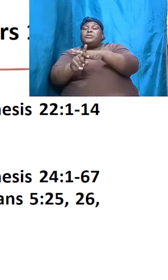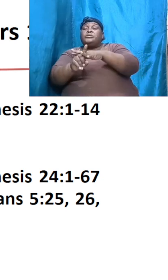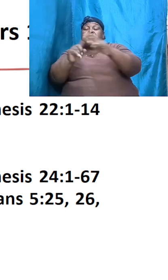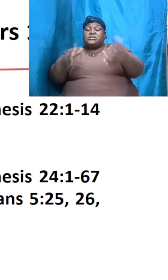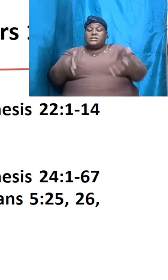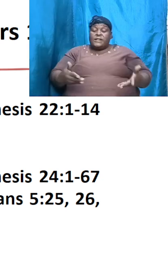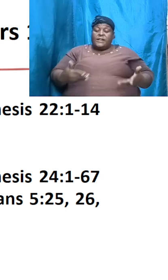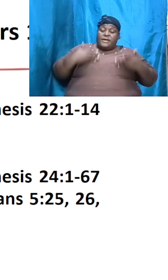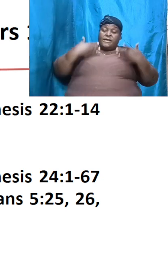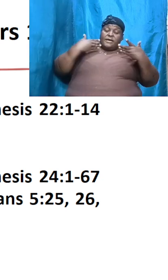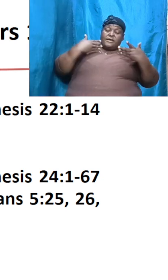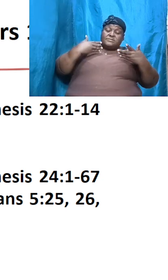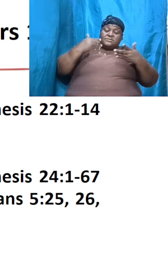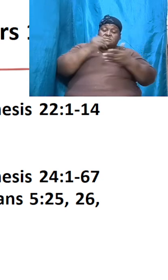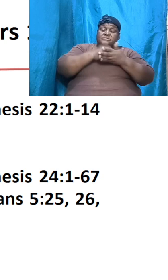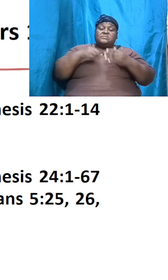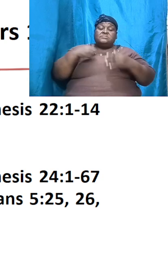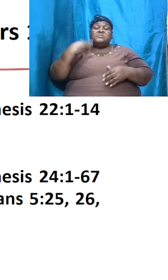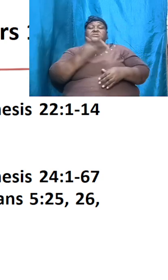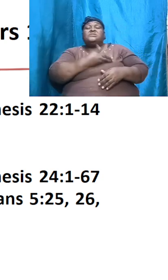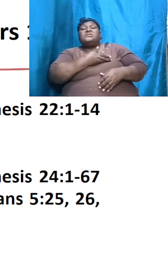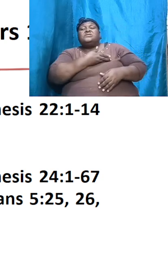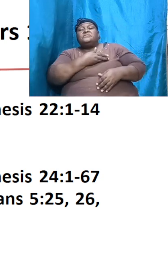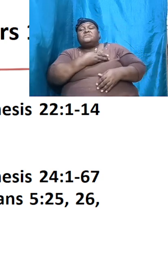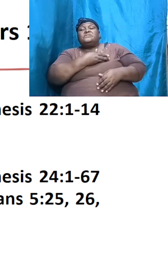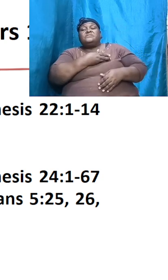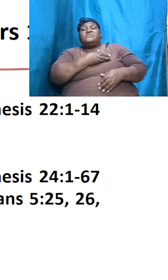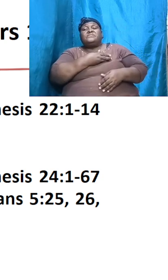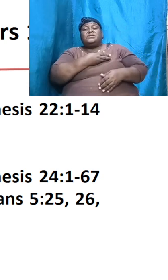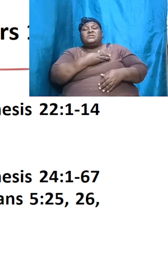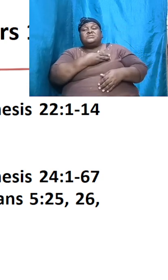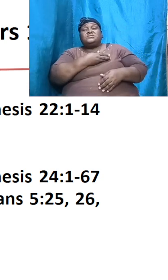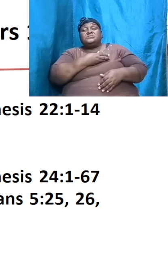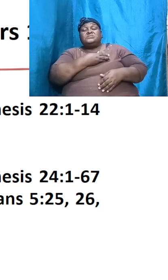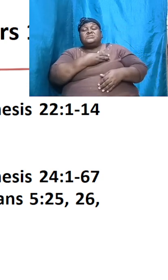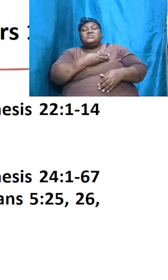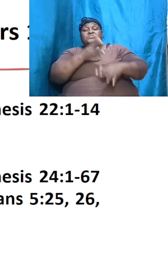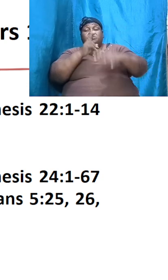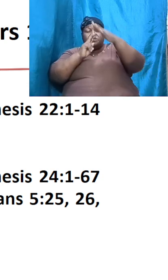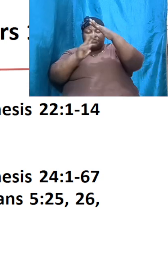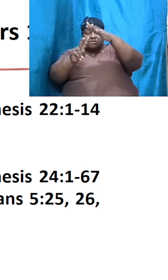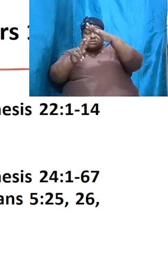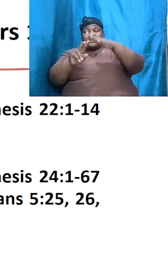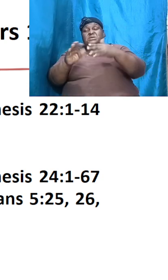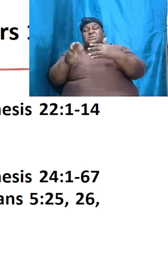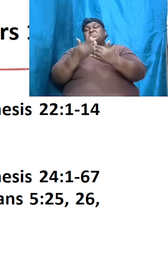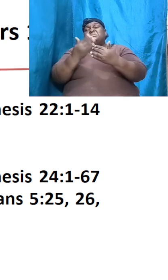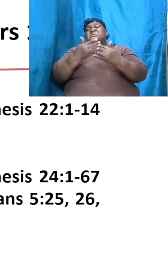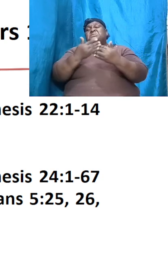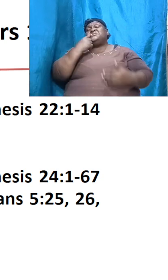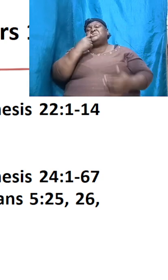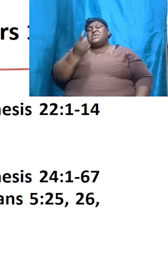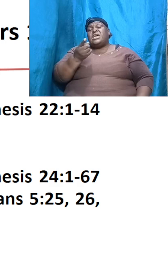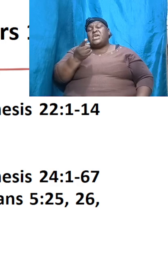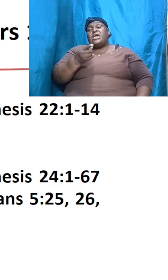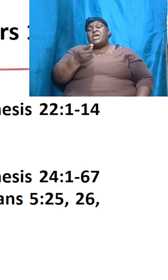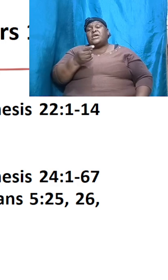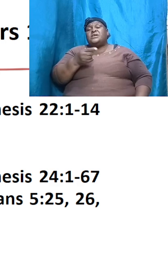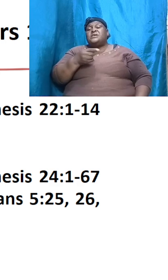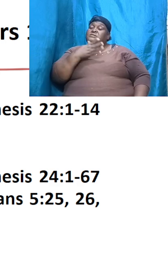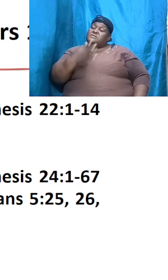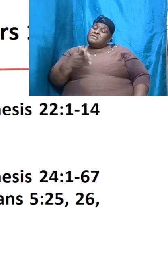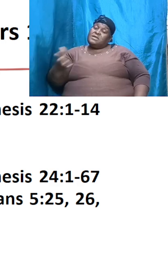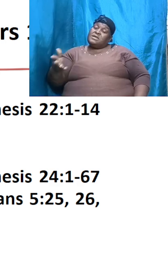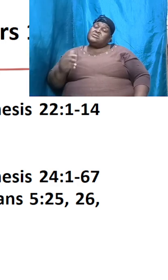lives of some of these patriarchs and it is simply saying to us that things are